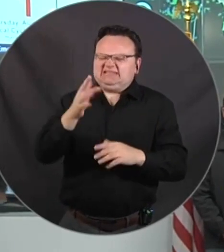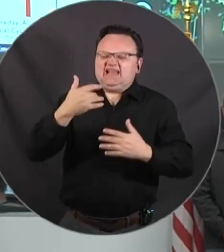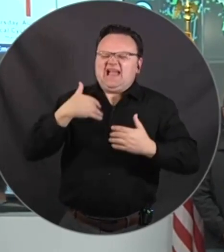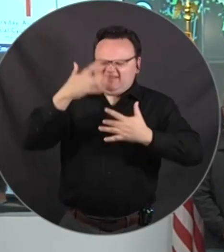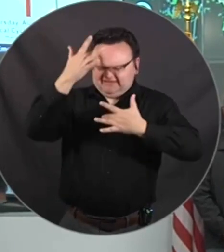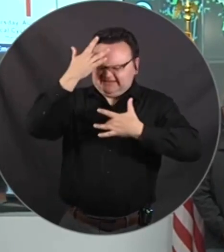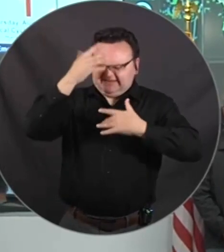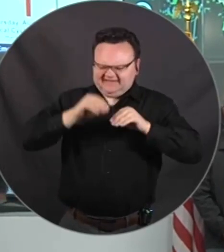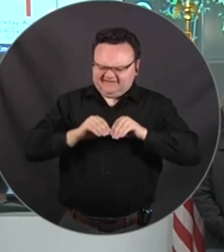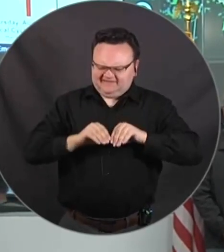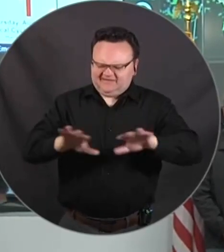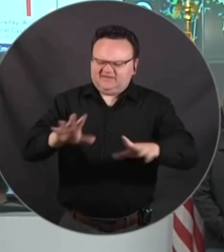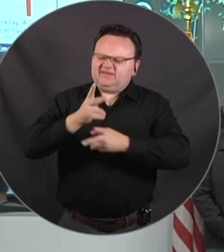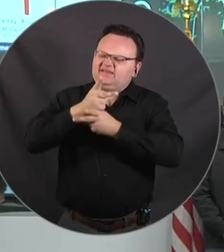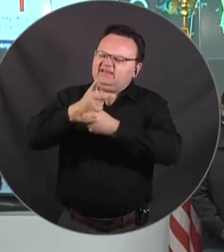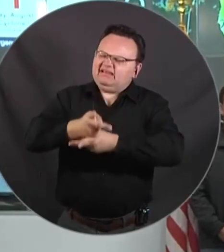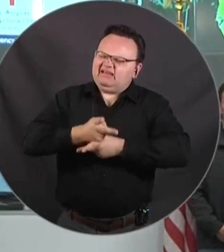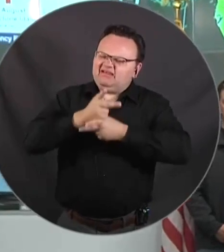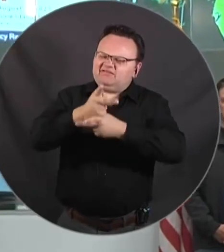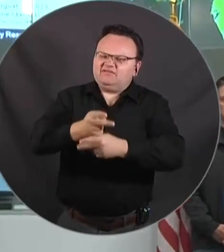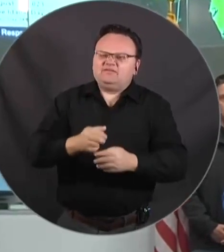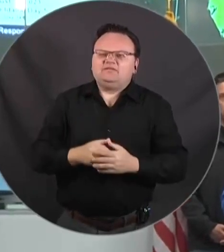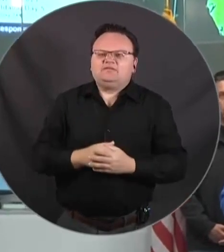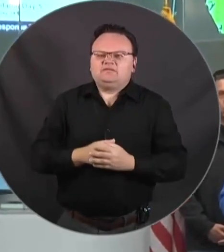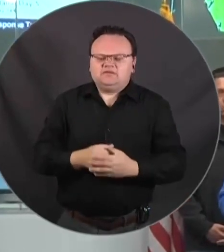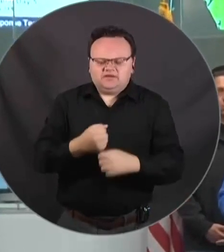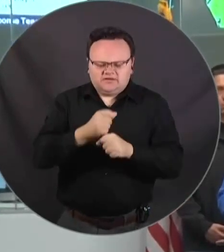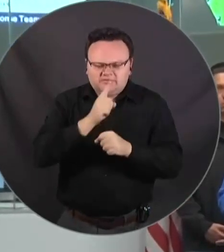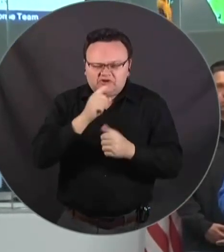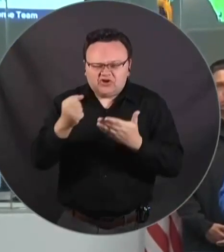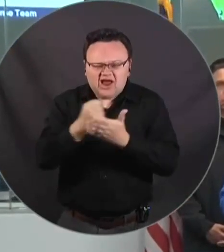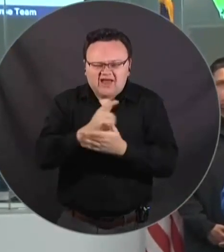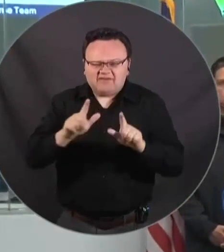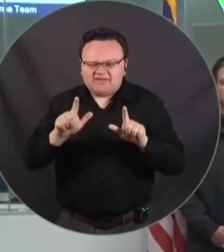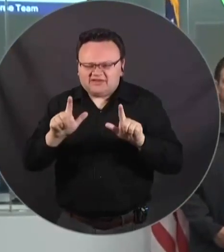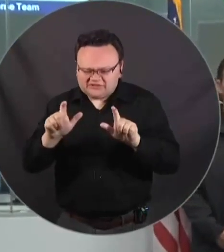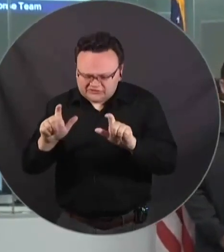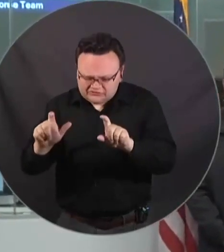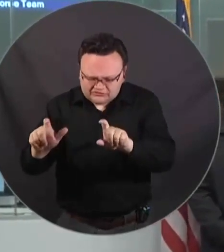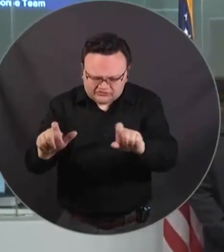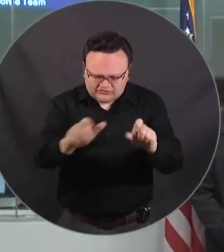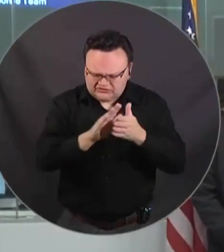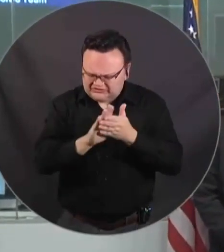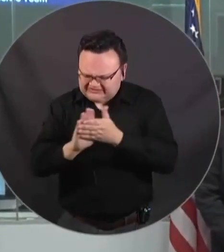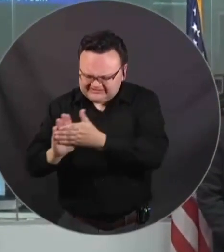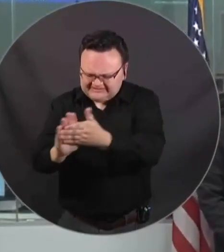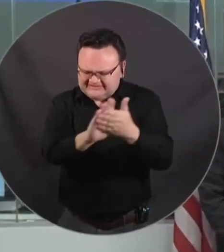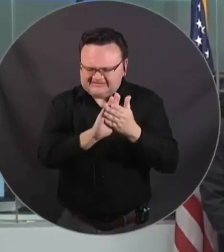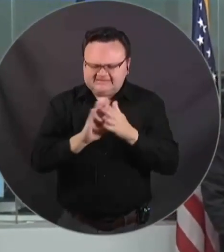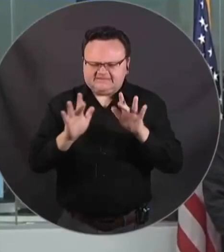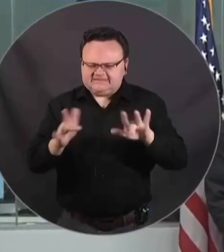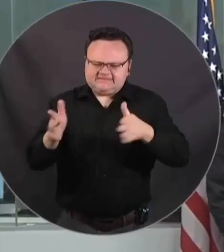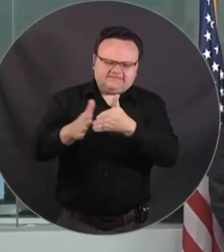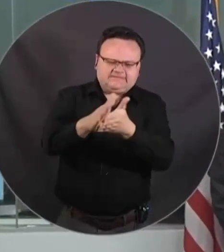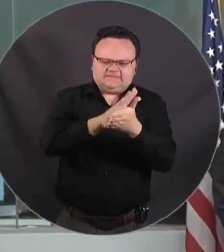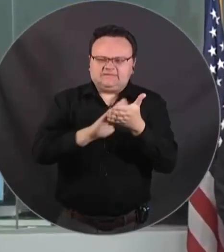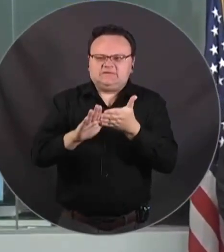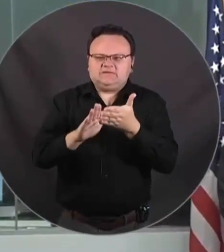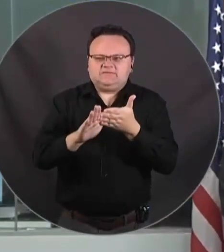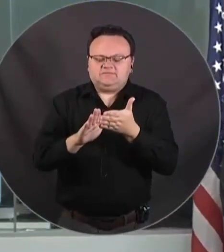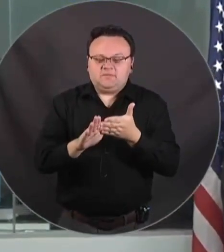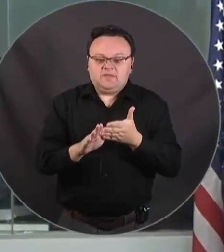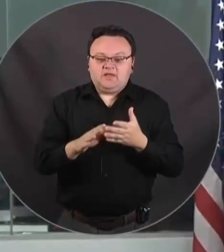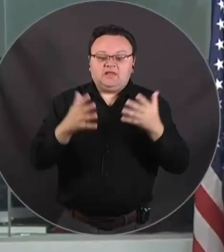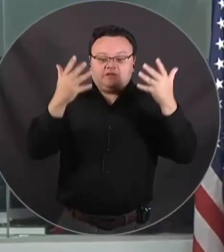You want to make sure that you clean and sanitize everything in your home. So please make sure you do that and then reinstall and replace as